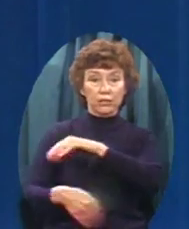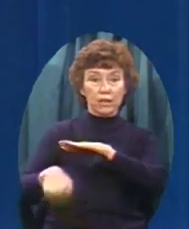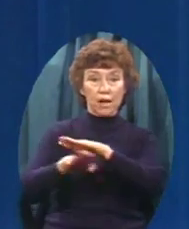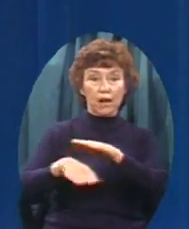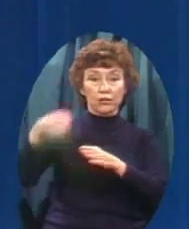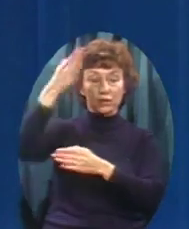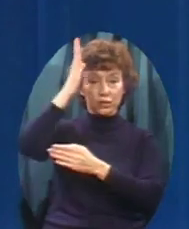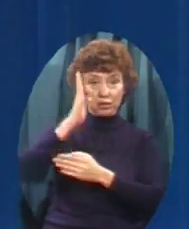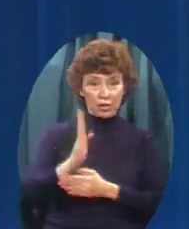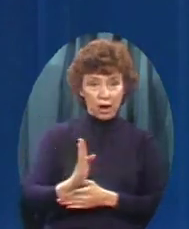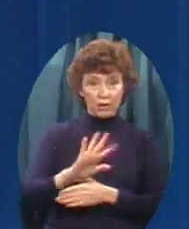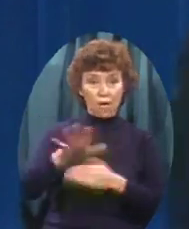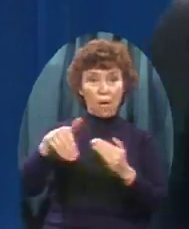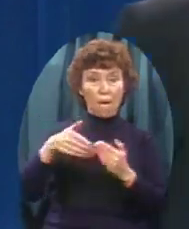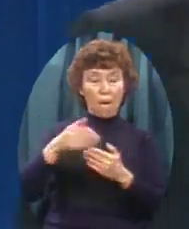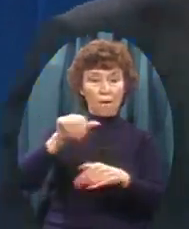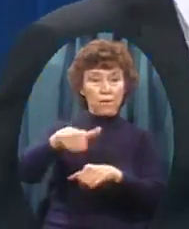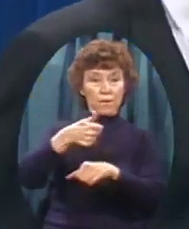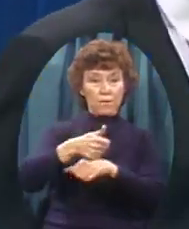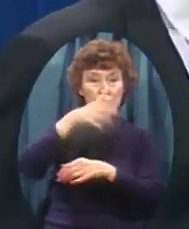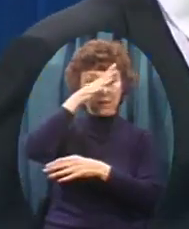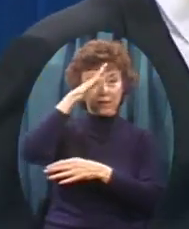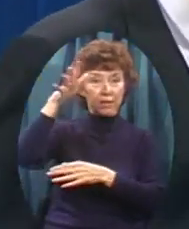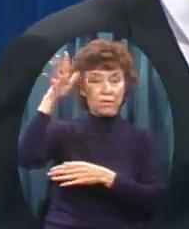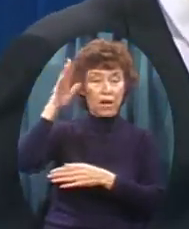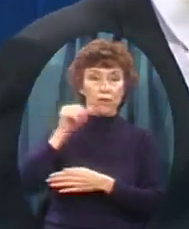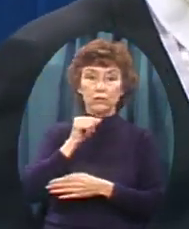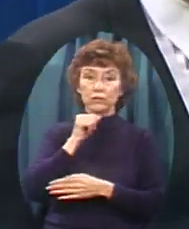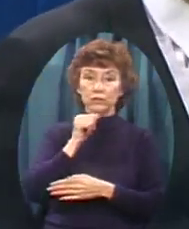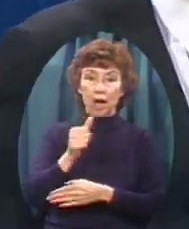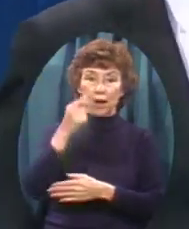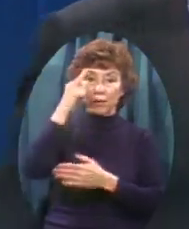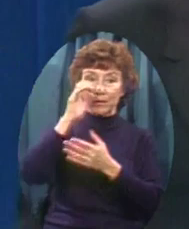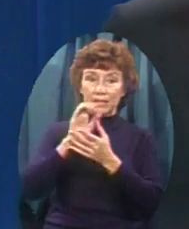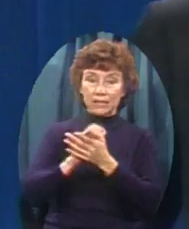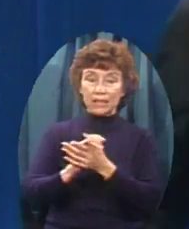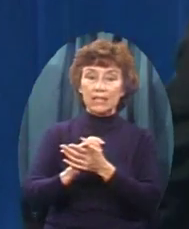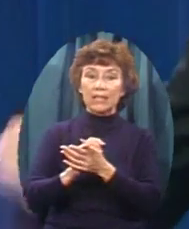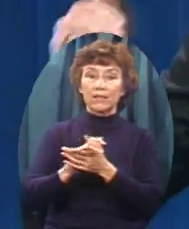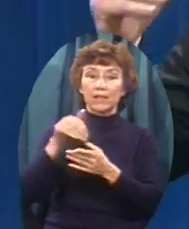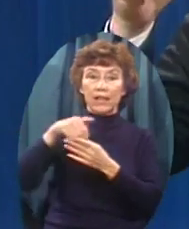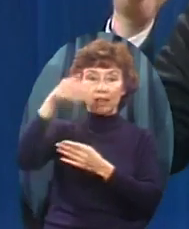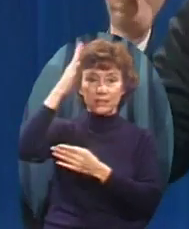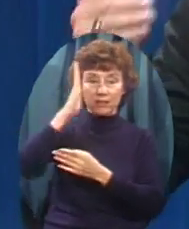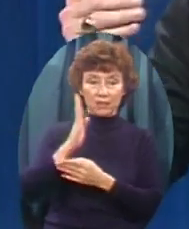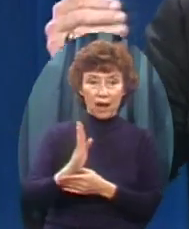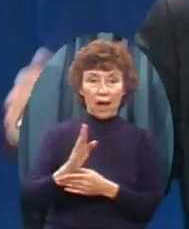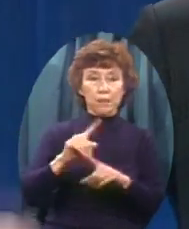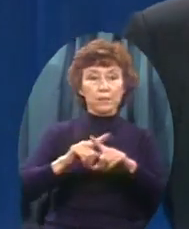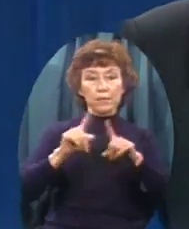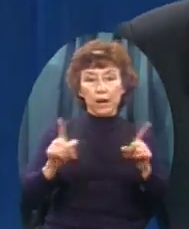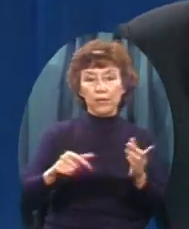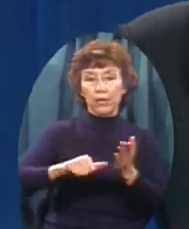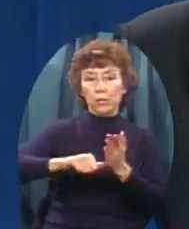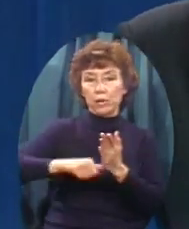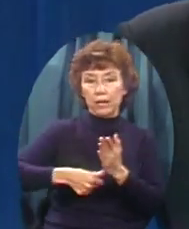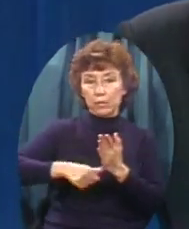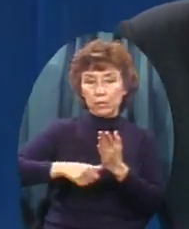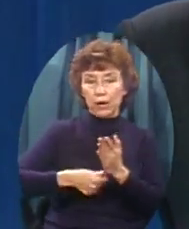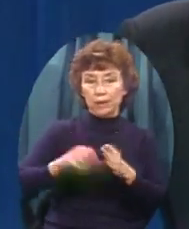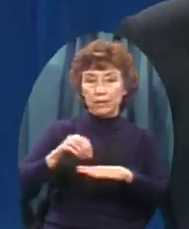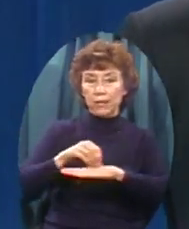the founding fathers Were not godly men But they were most certainly Impressed by the godly influence